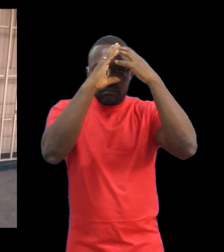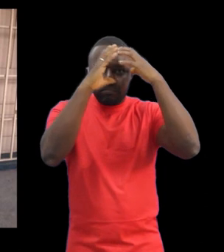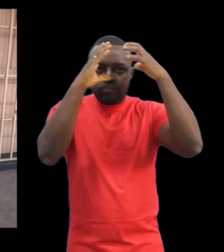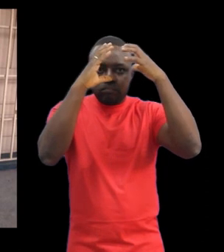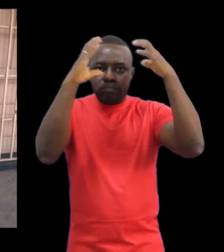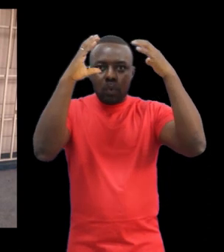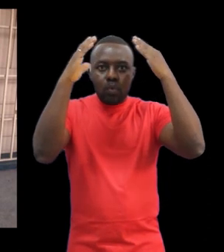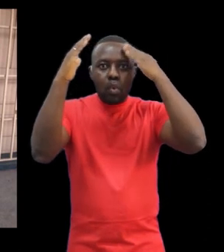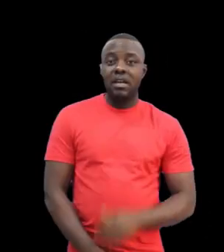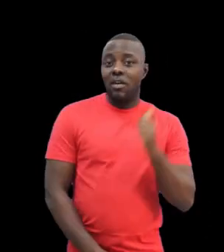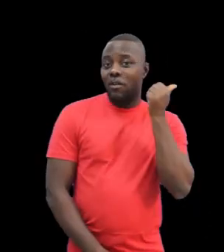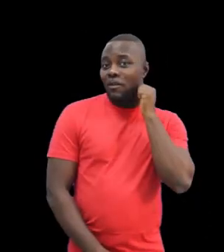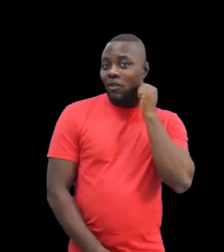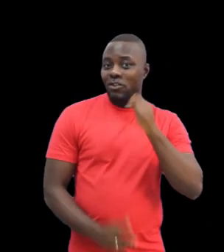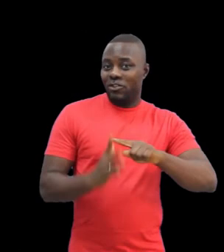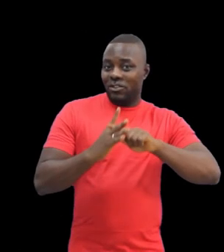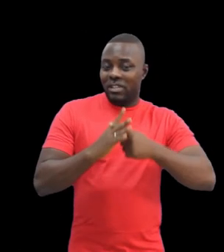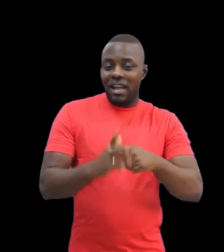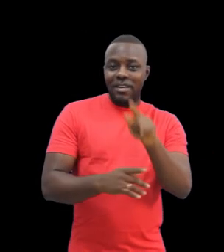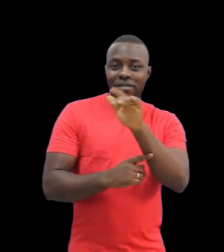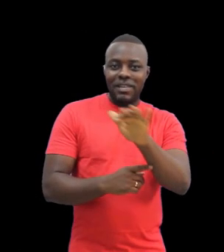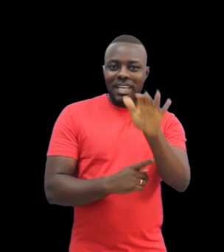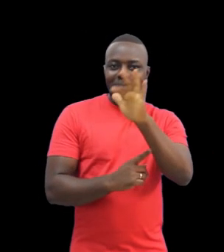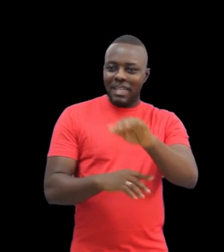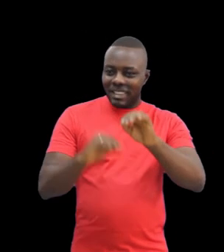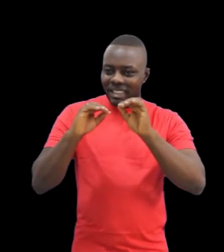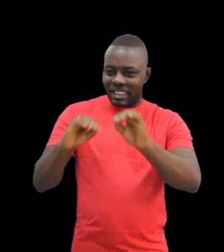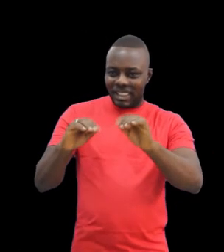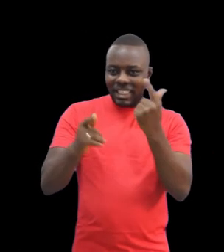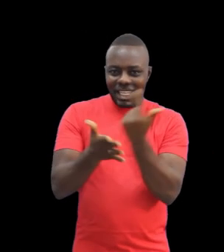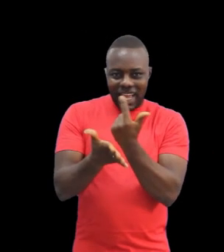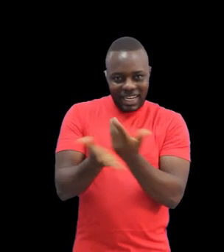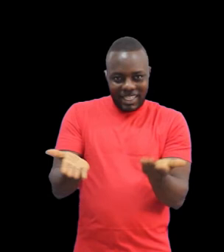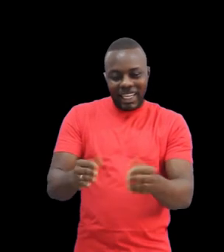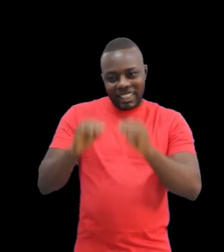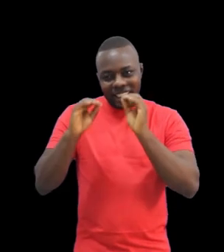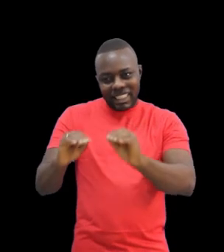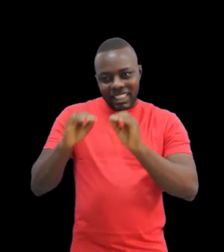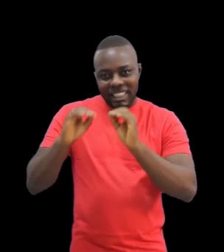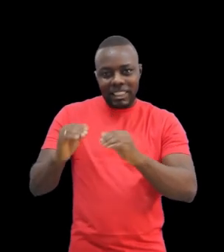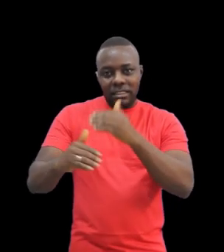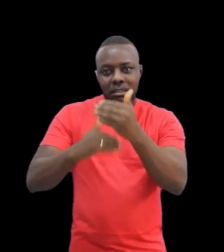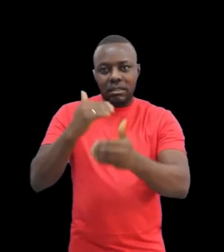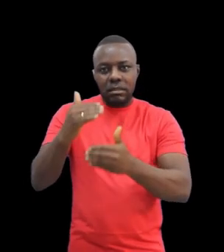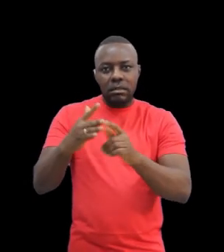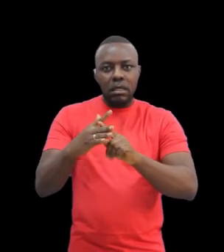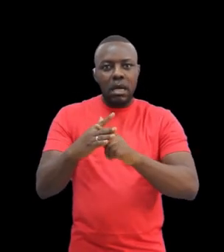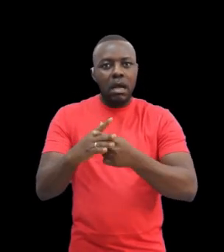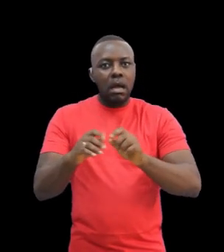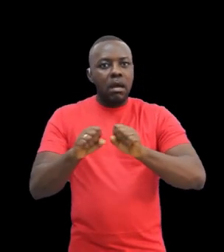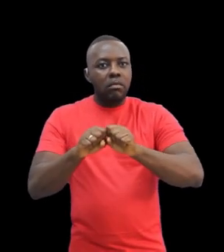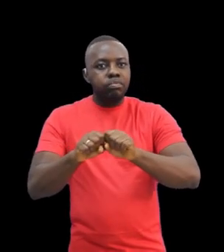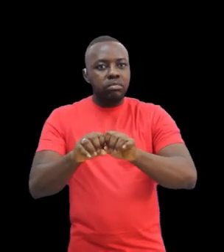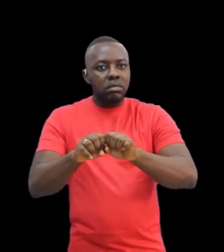expanding. After introducing the finger spelling alphabet to the deaf and their teachers in Ghana, we see it spread through his